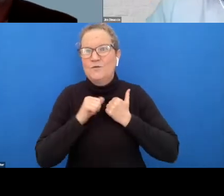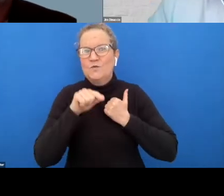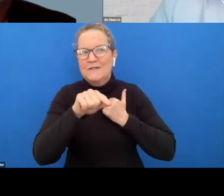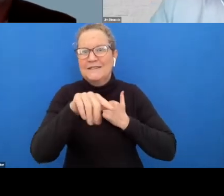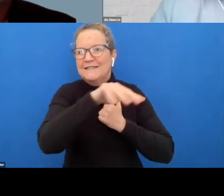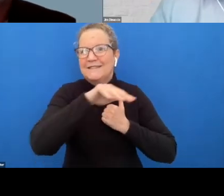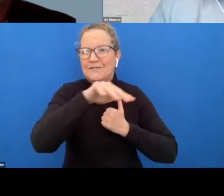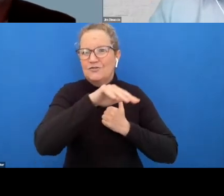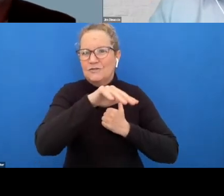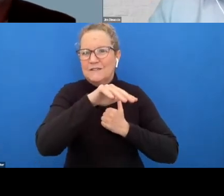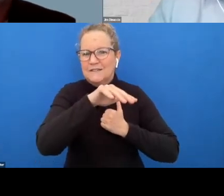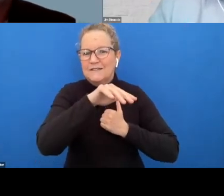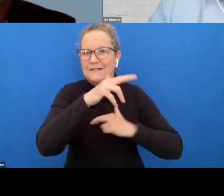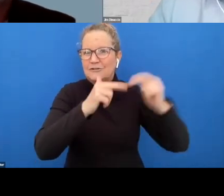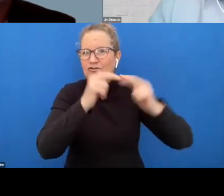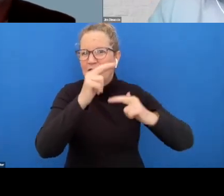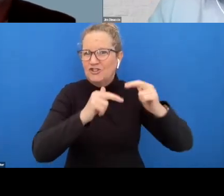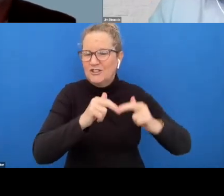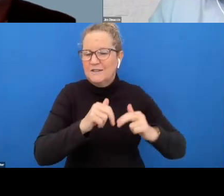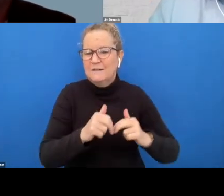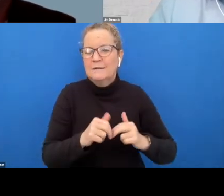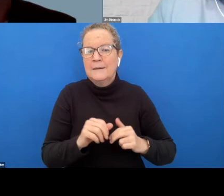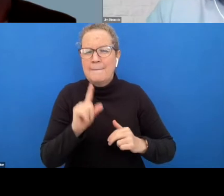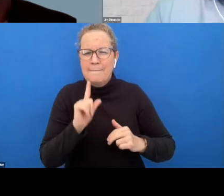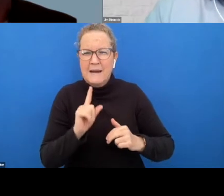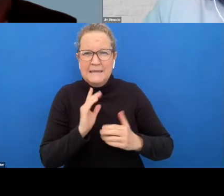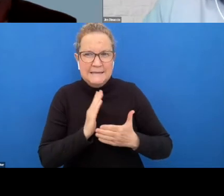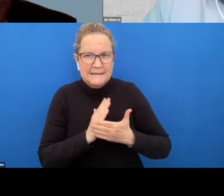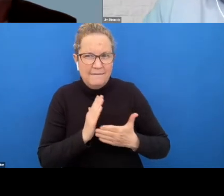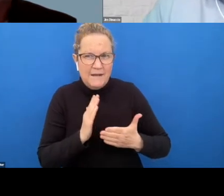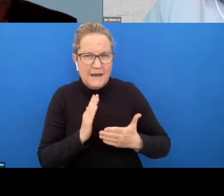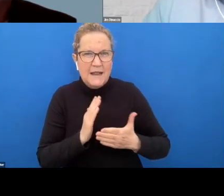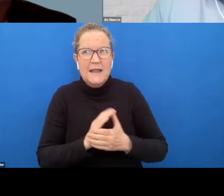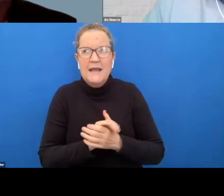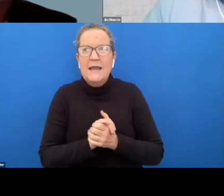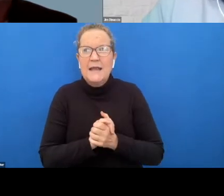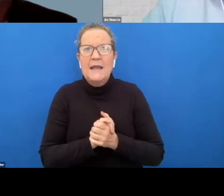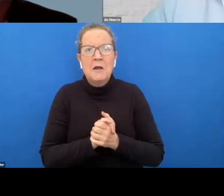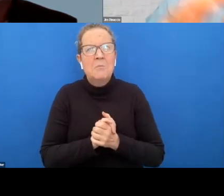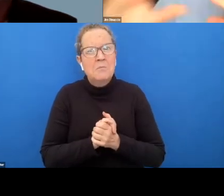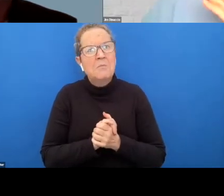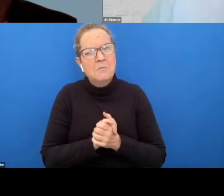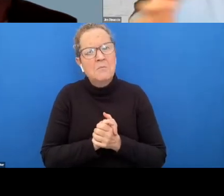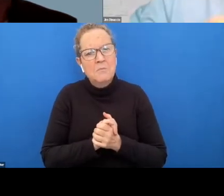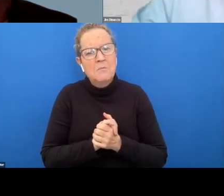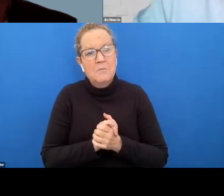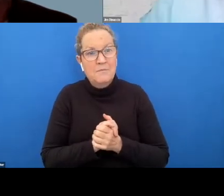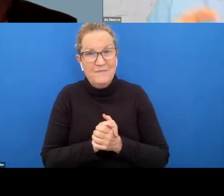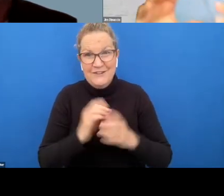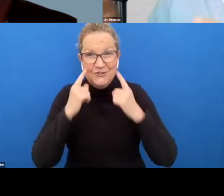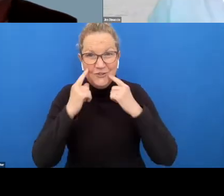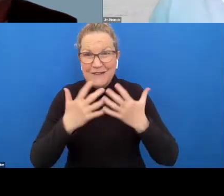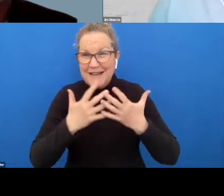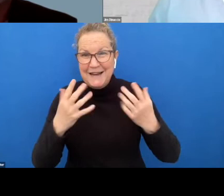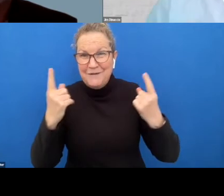but it's definitely proven that um you know anybody can do the role